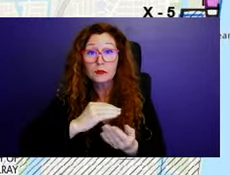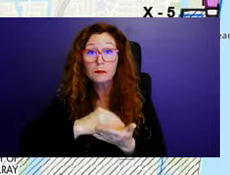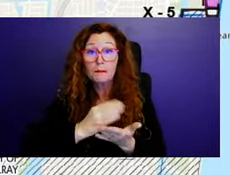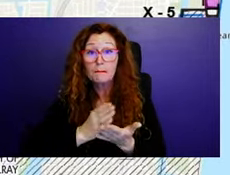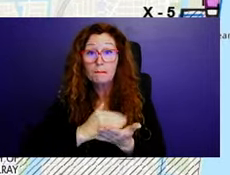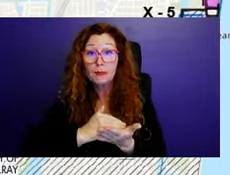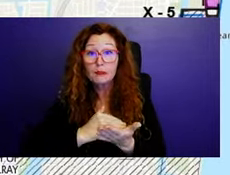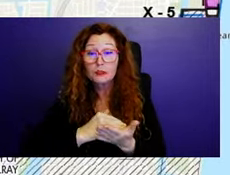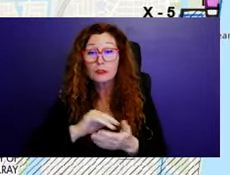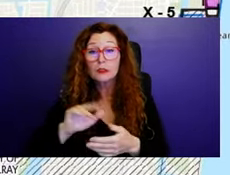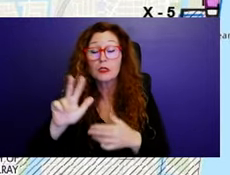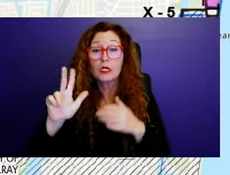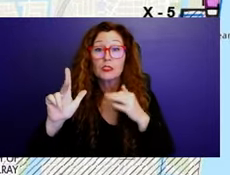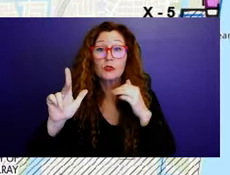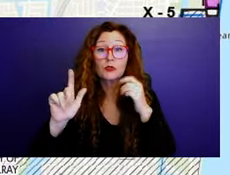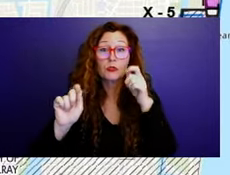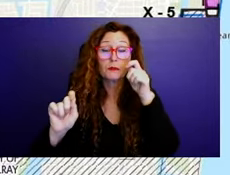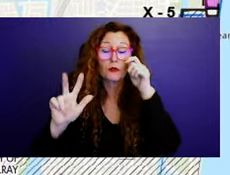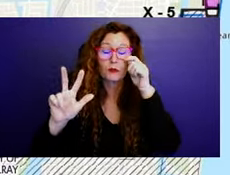.3 million.